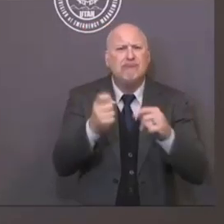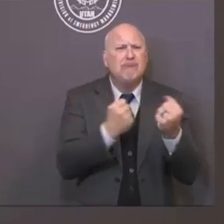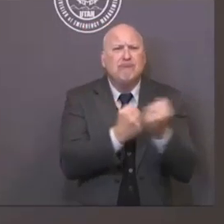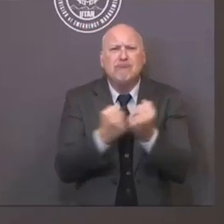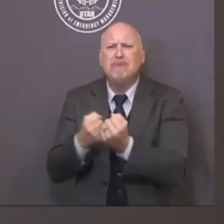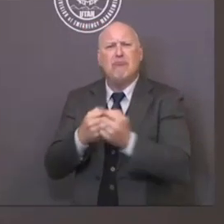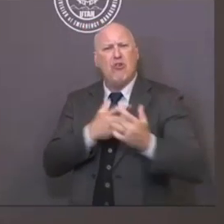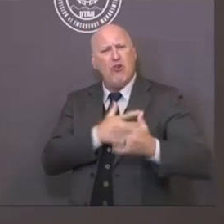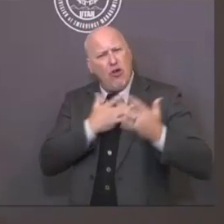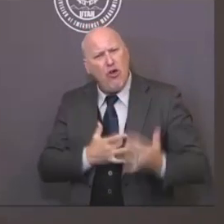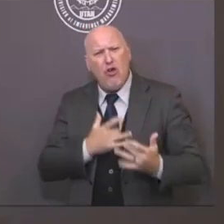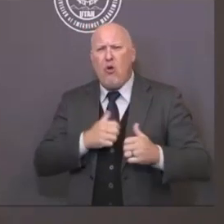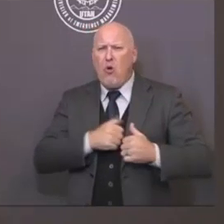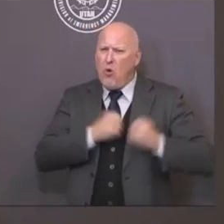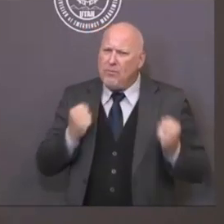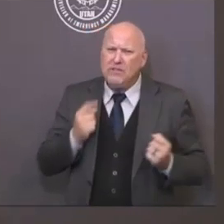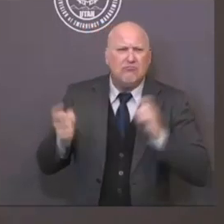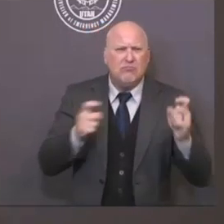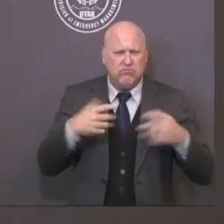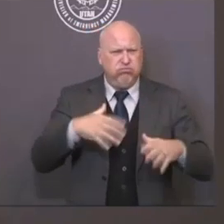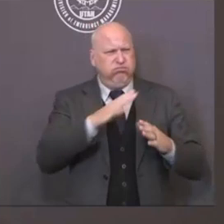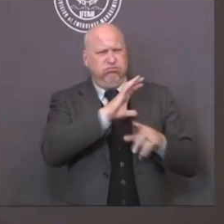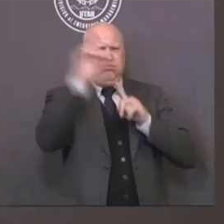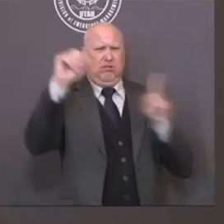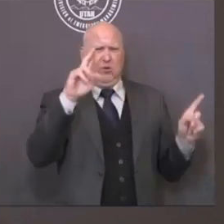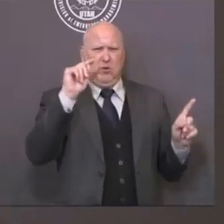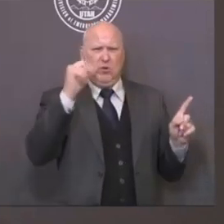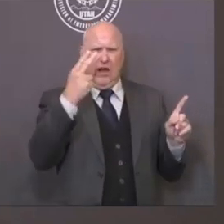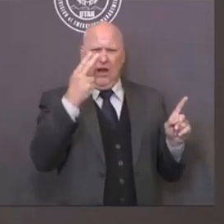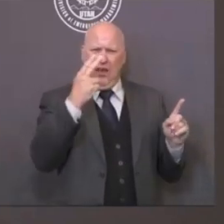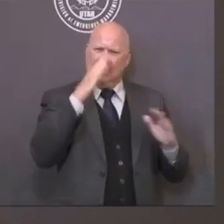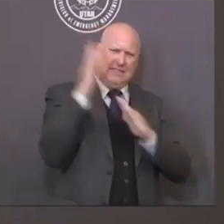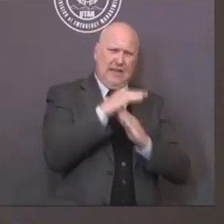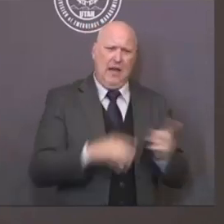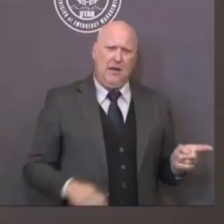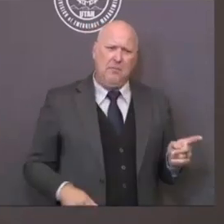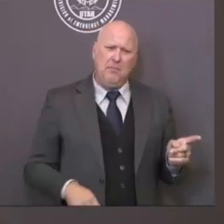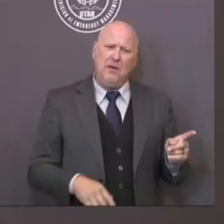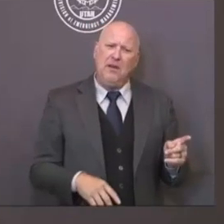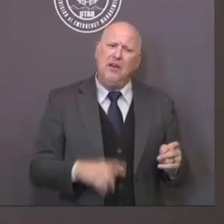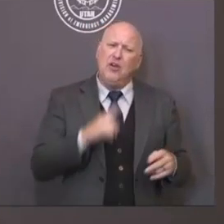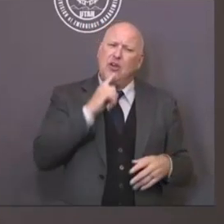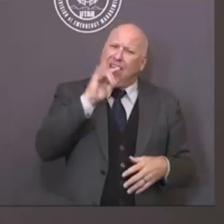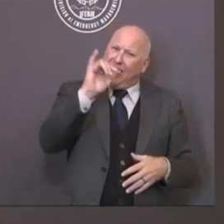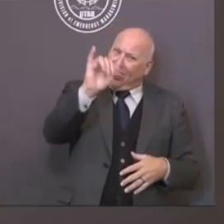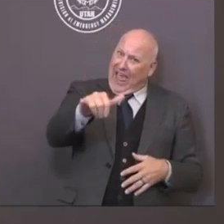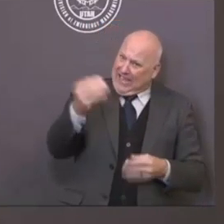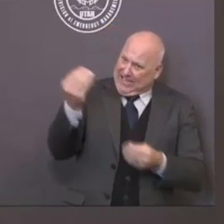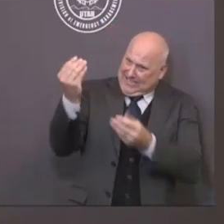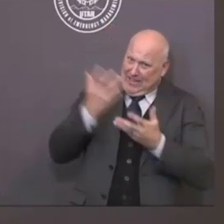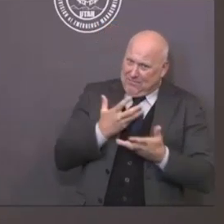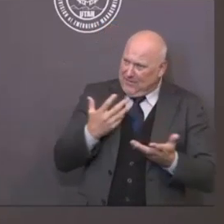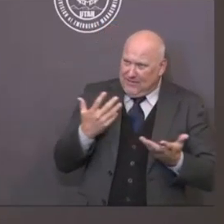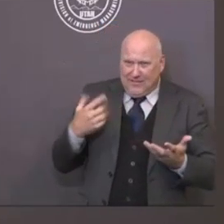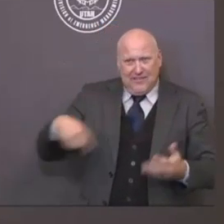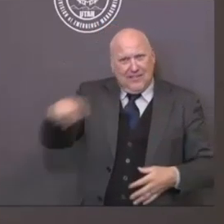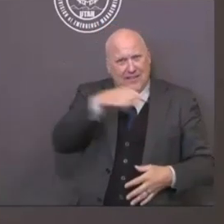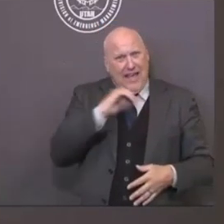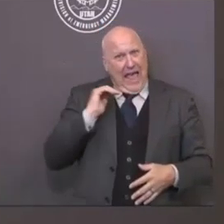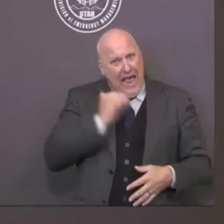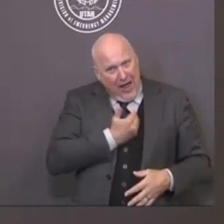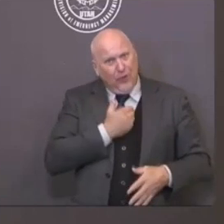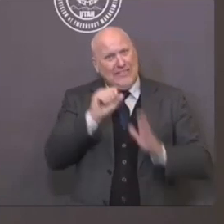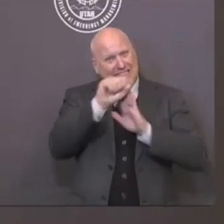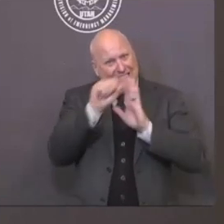that the people of Utah really do care about their neighbors. They care about their neighbors. They care about their neighbors. And when I say